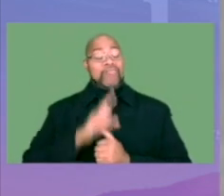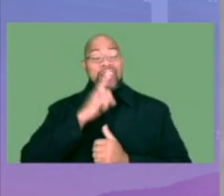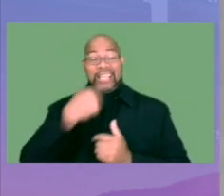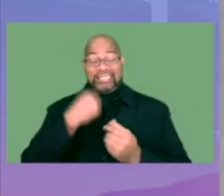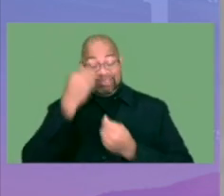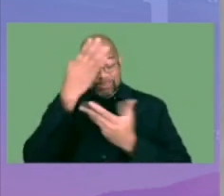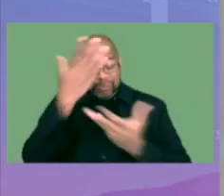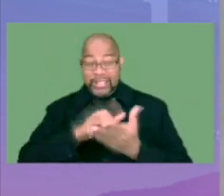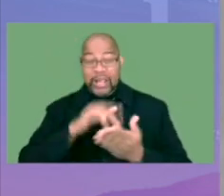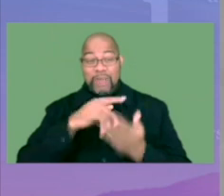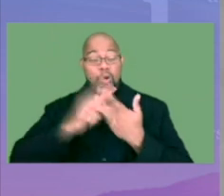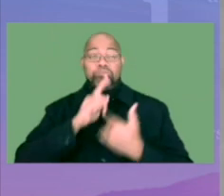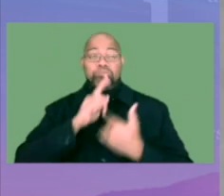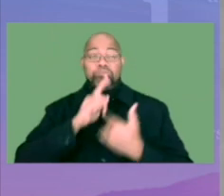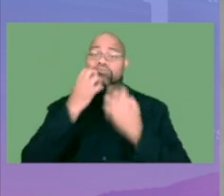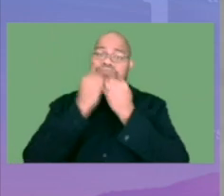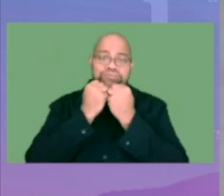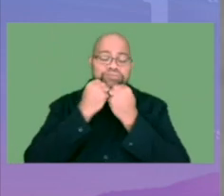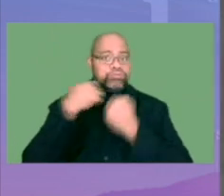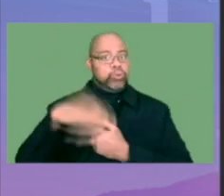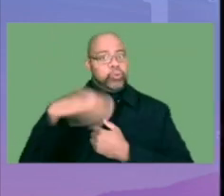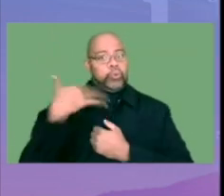tell you how much this program means to us.